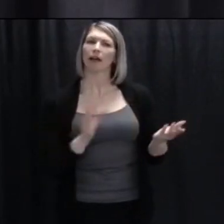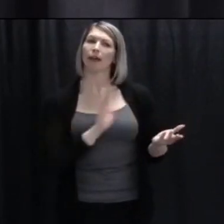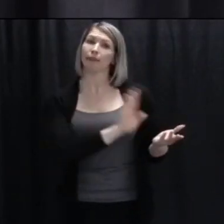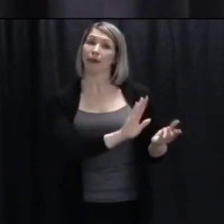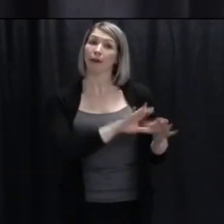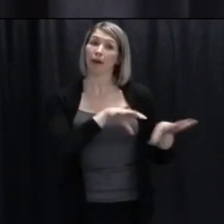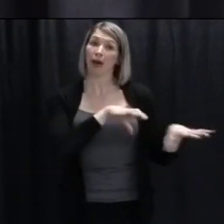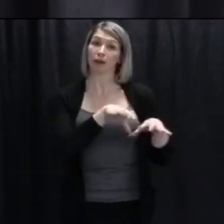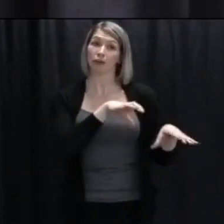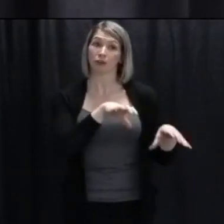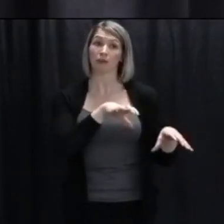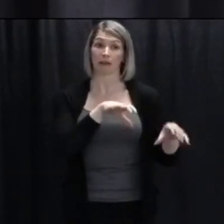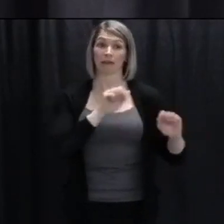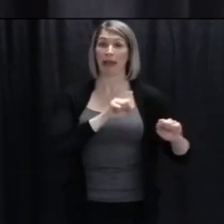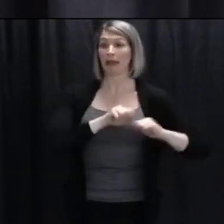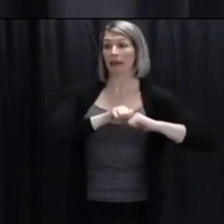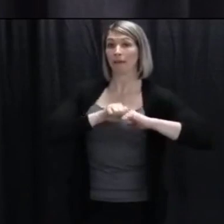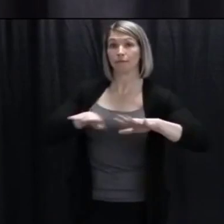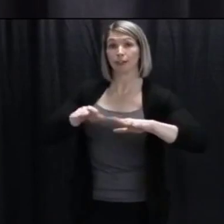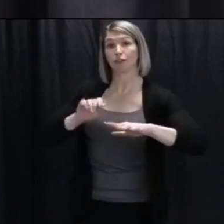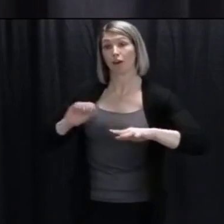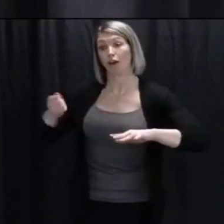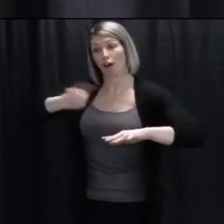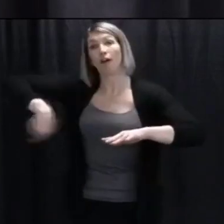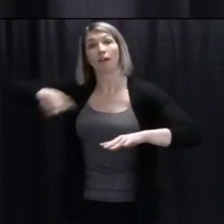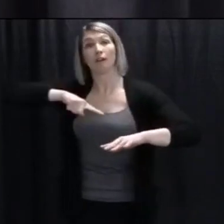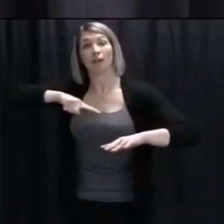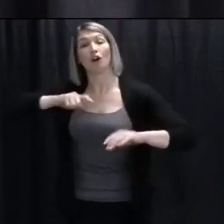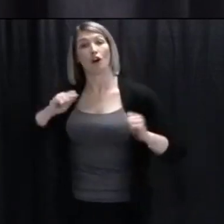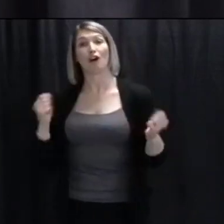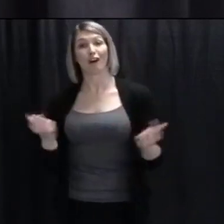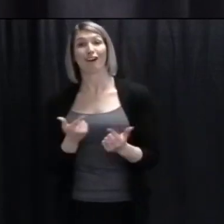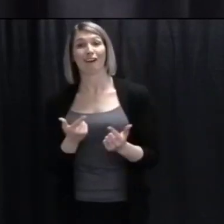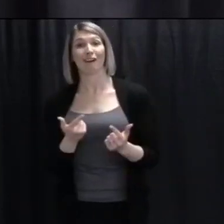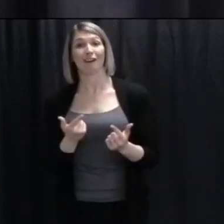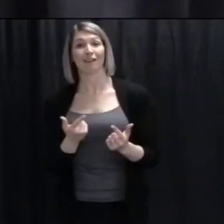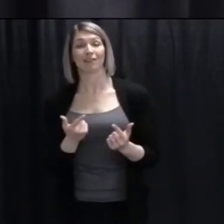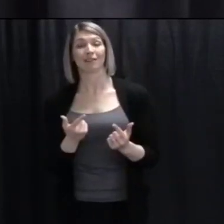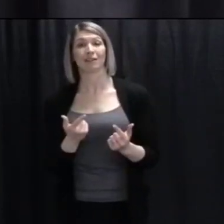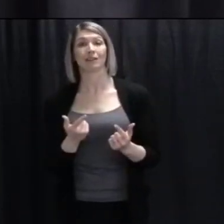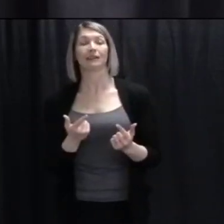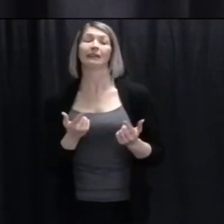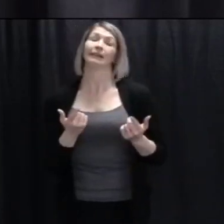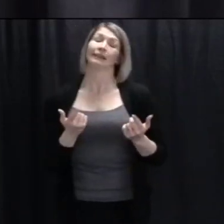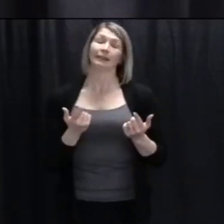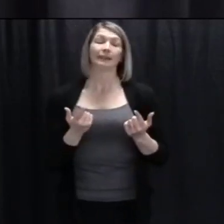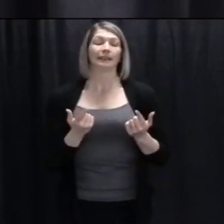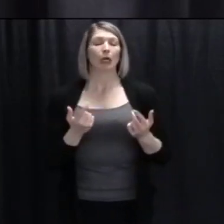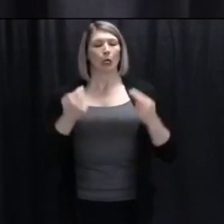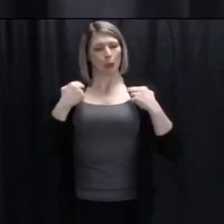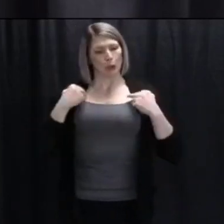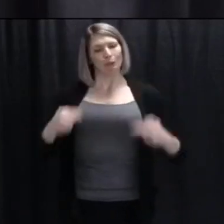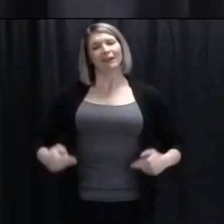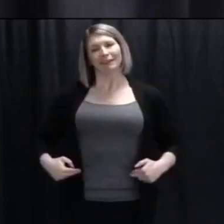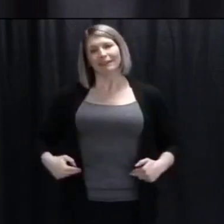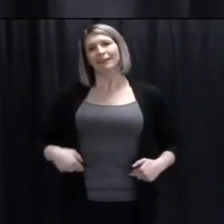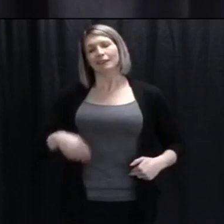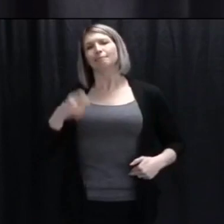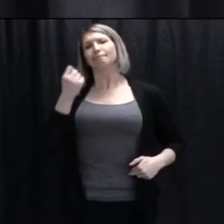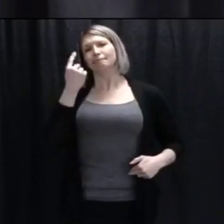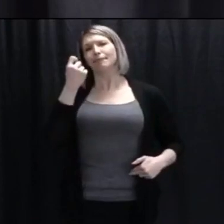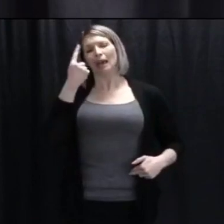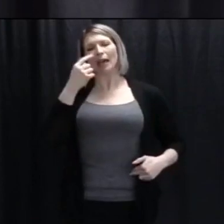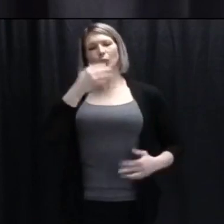all of us. We are a social being, human beings want to get together, and I understand